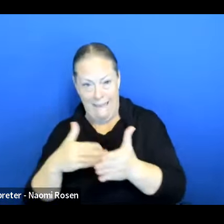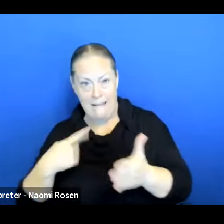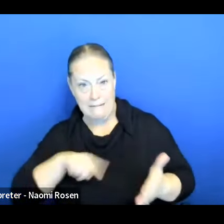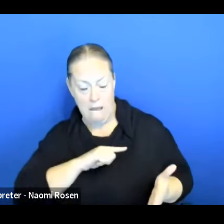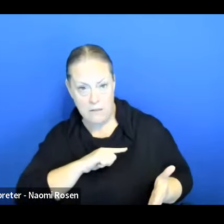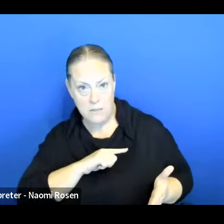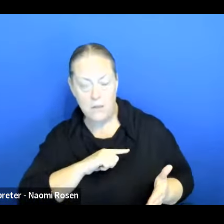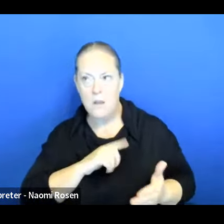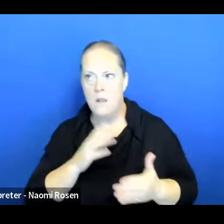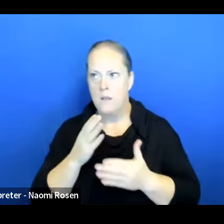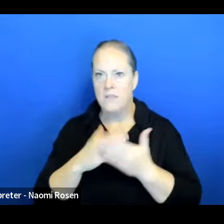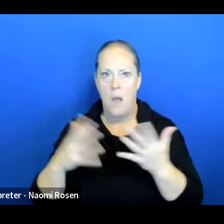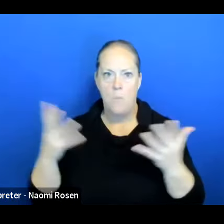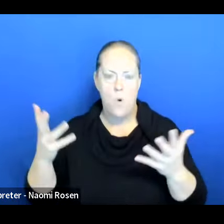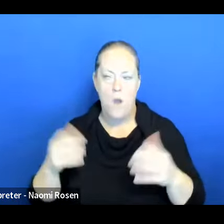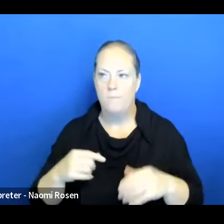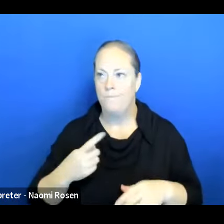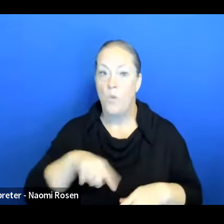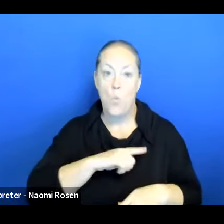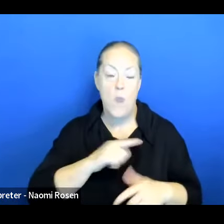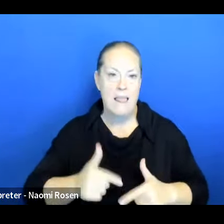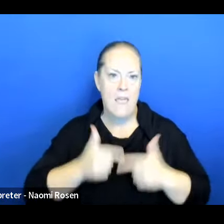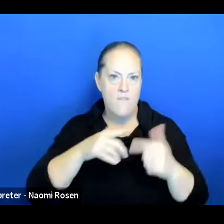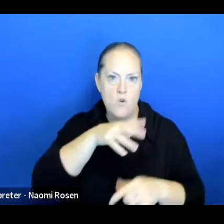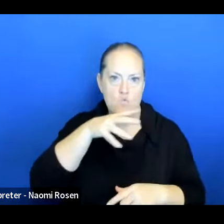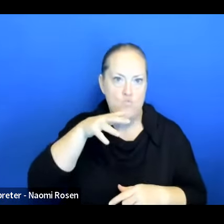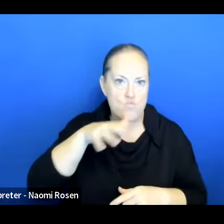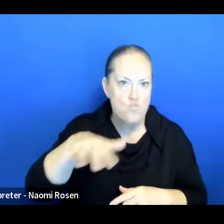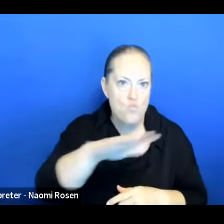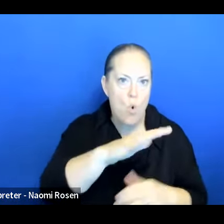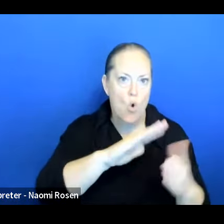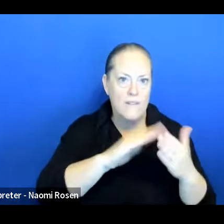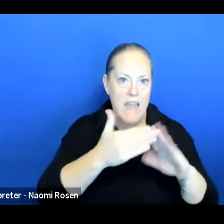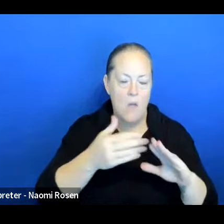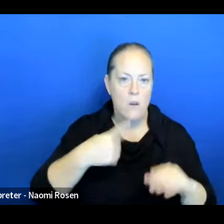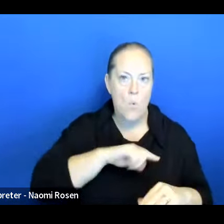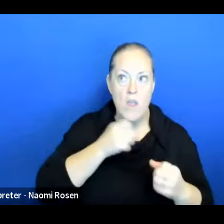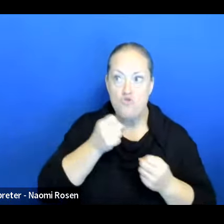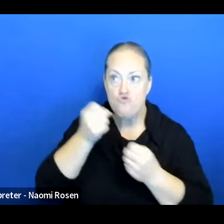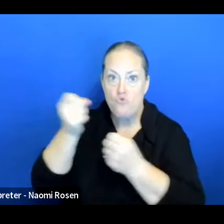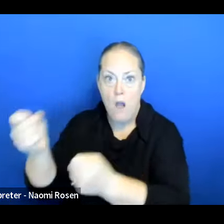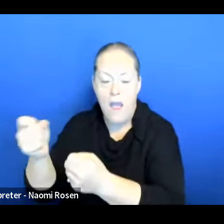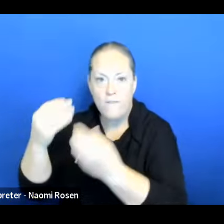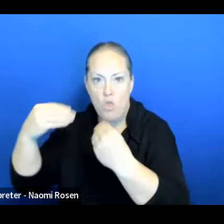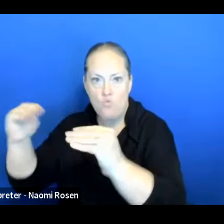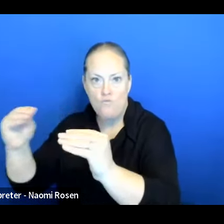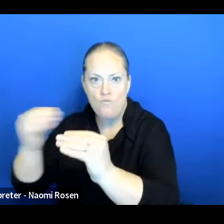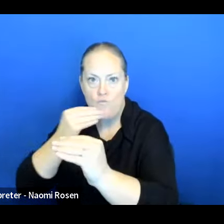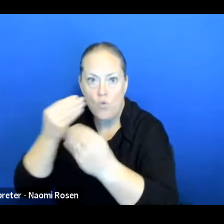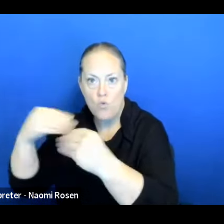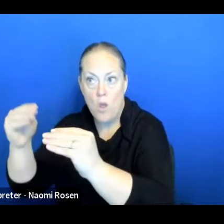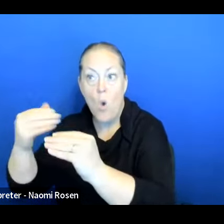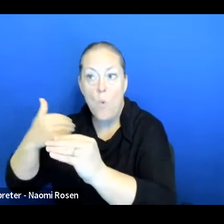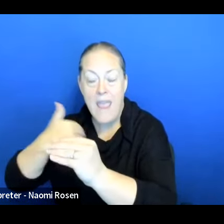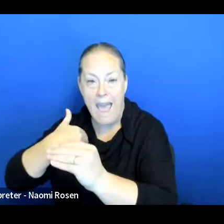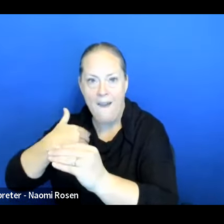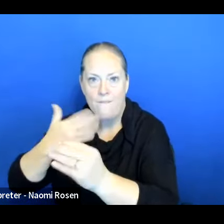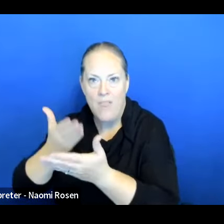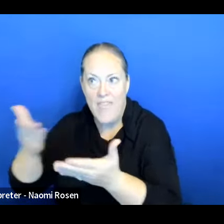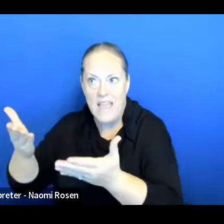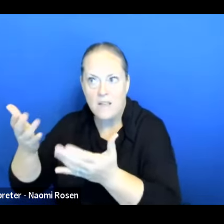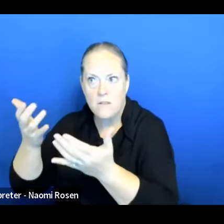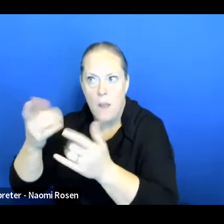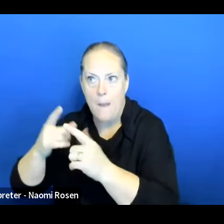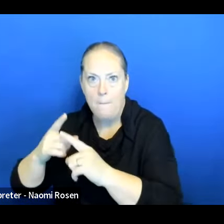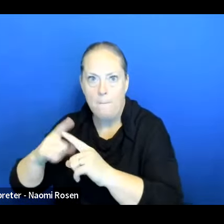live in a town, rural town, we have to drive to the grocery store. Coming back home, we have these ingredients, but now we're hungry.